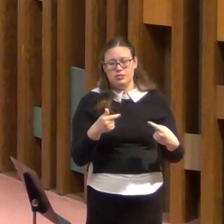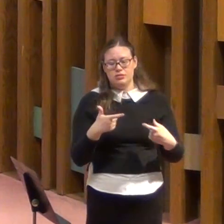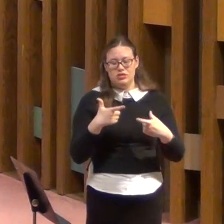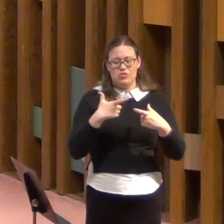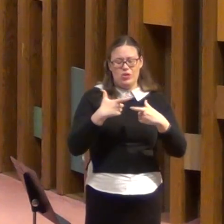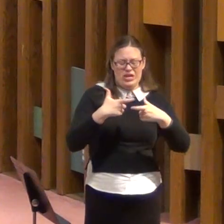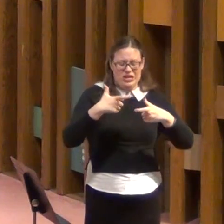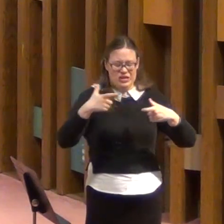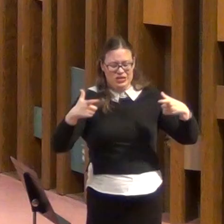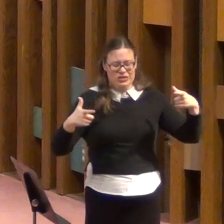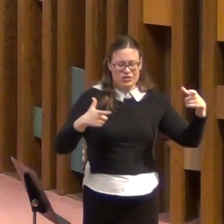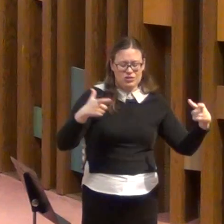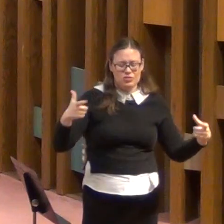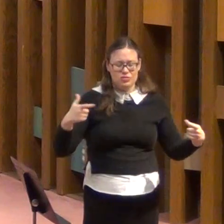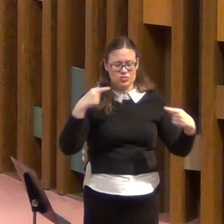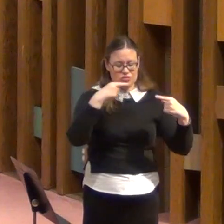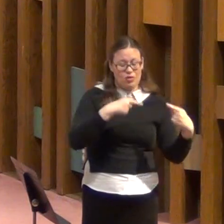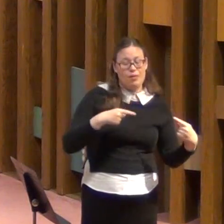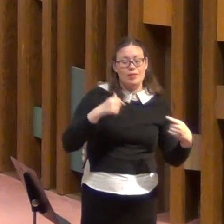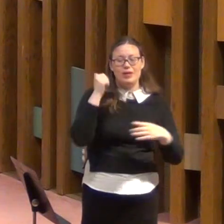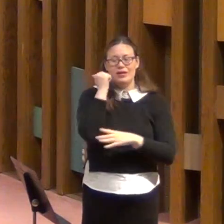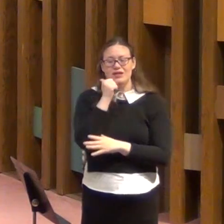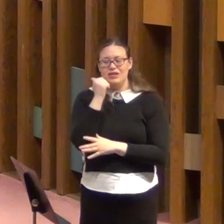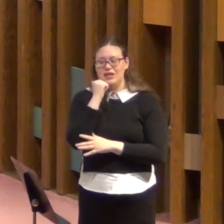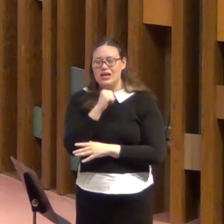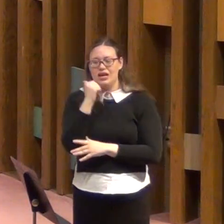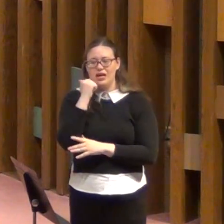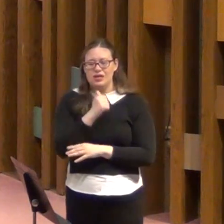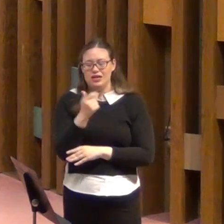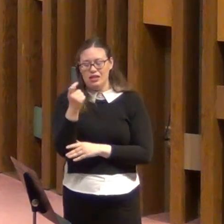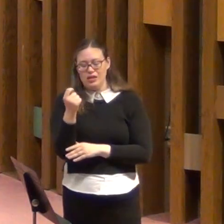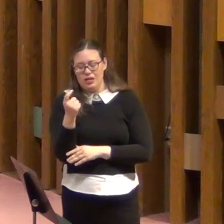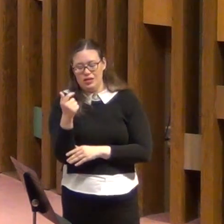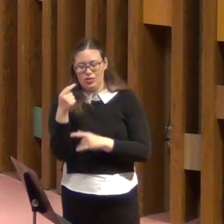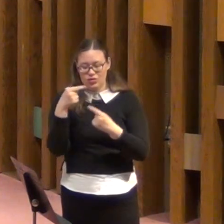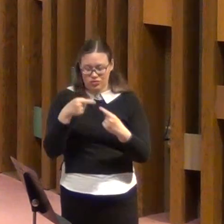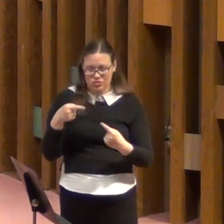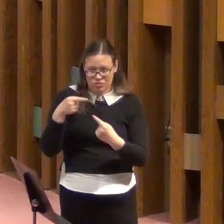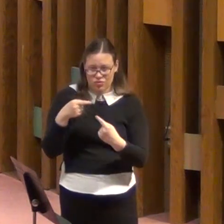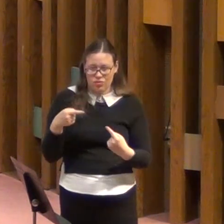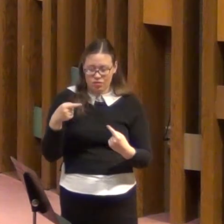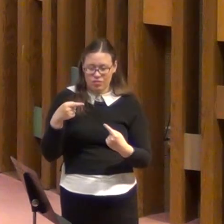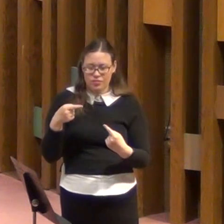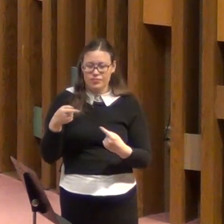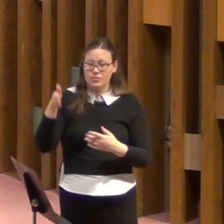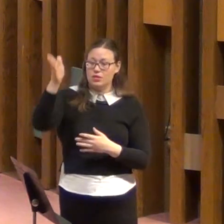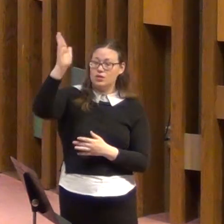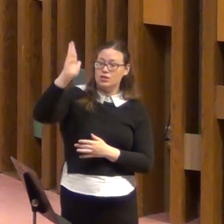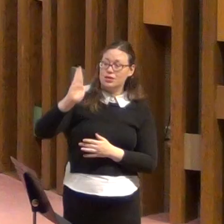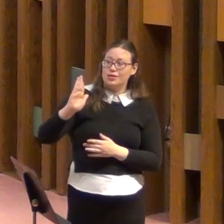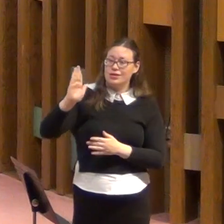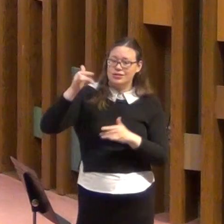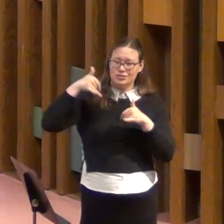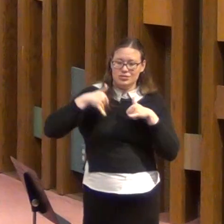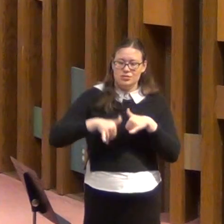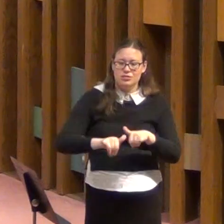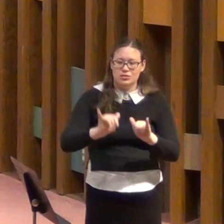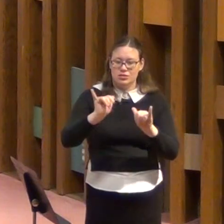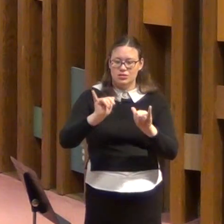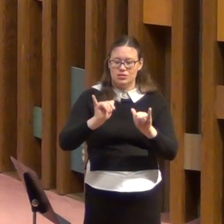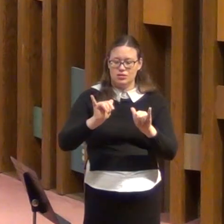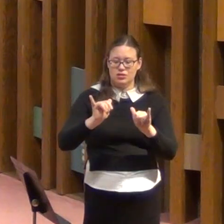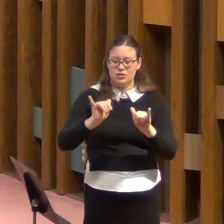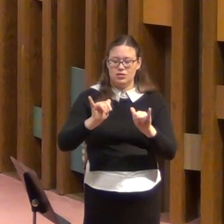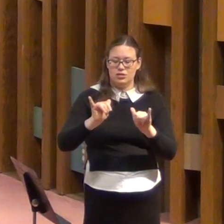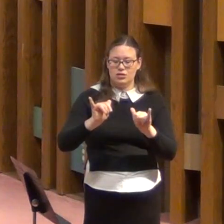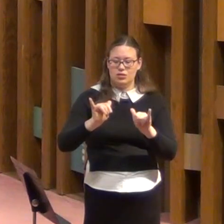challenges, but the day-to-day stuff, the details of life, God is in